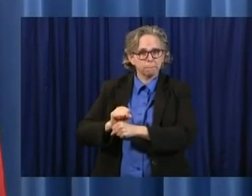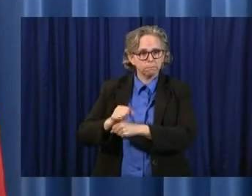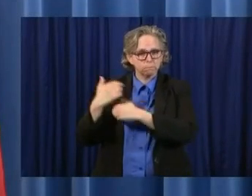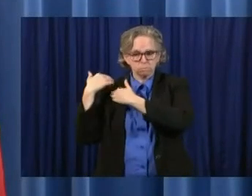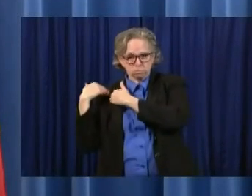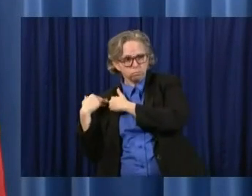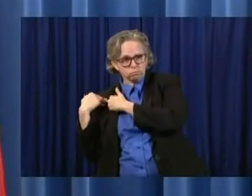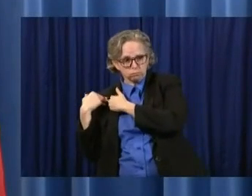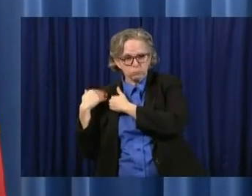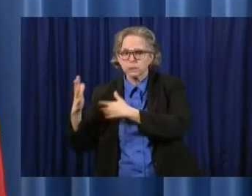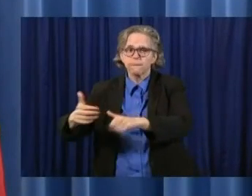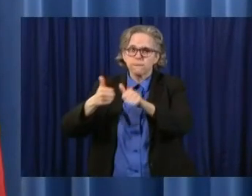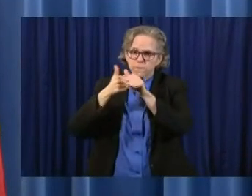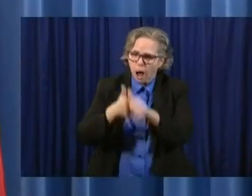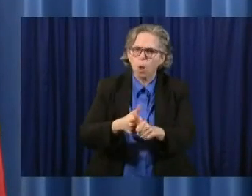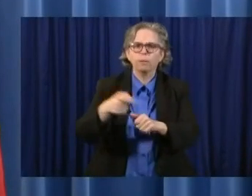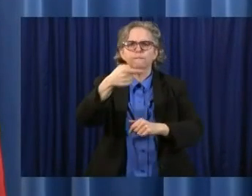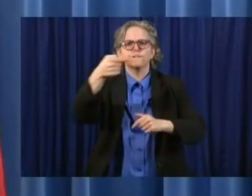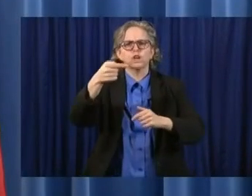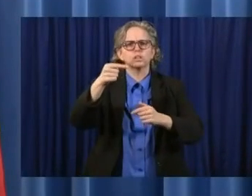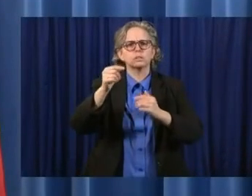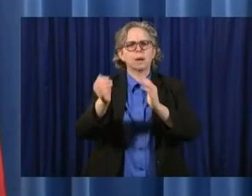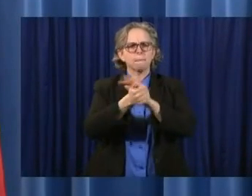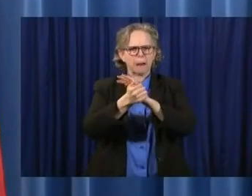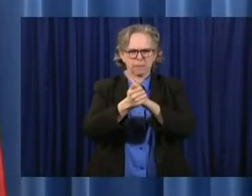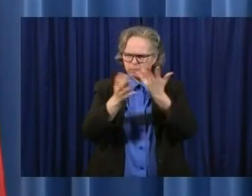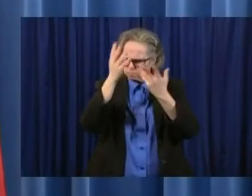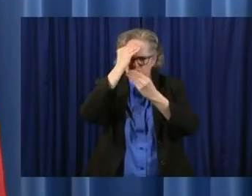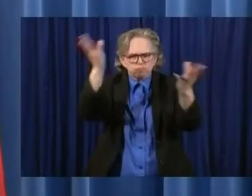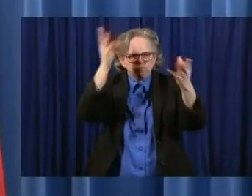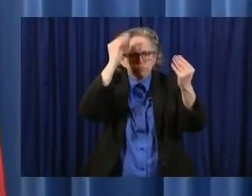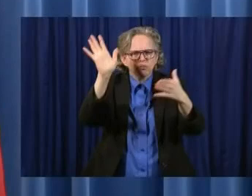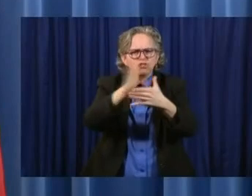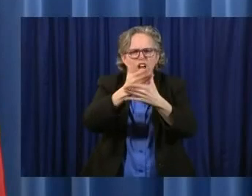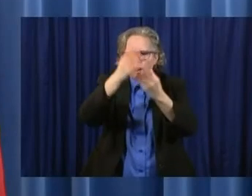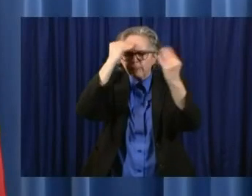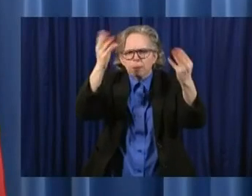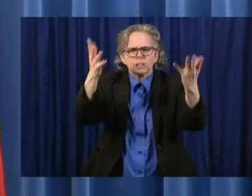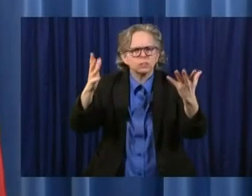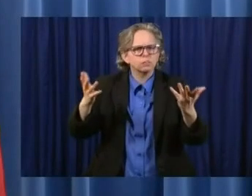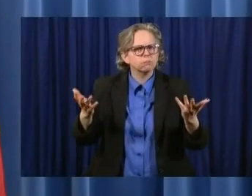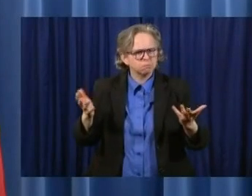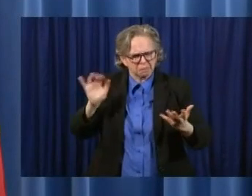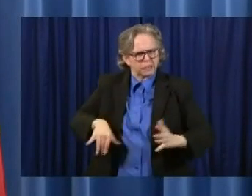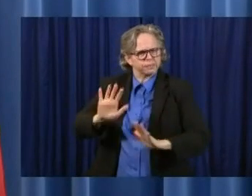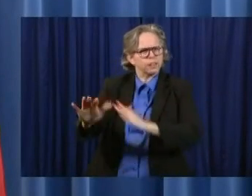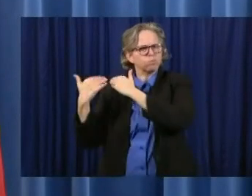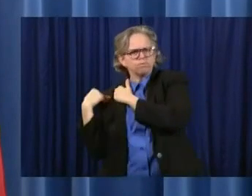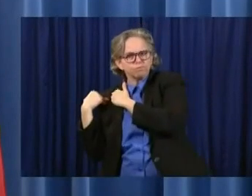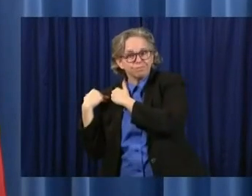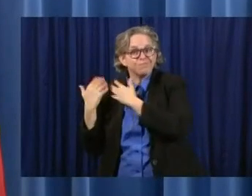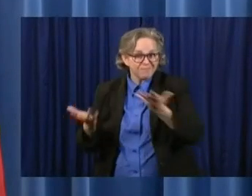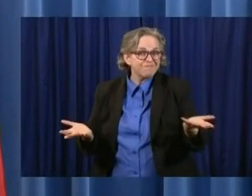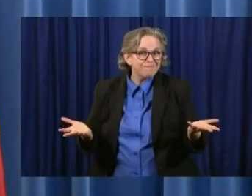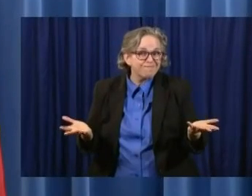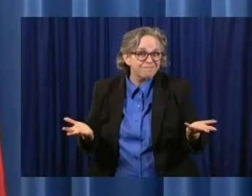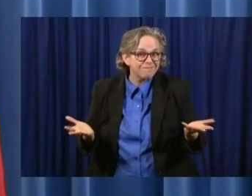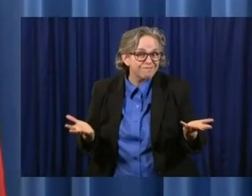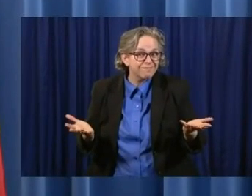Amendment, informing the public. And just remember, they're informing the public